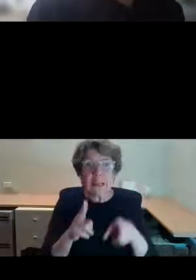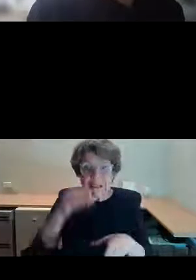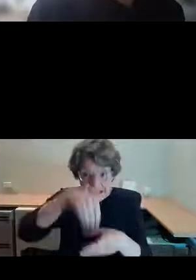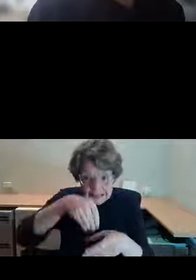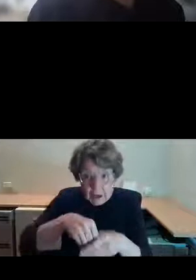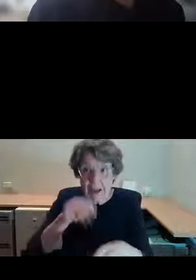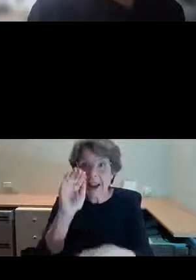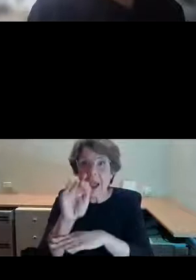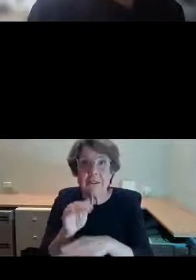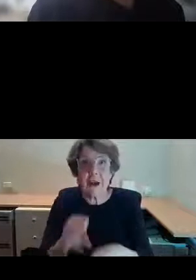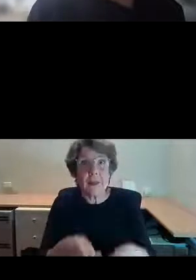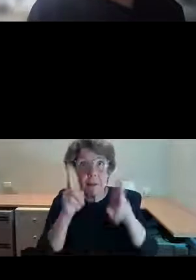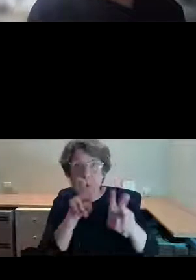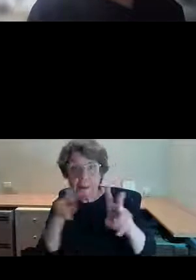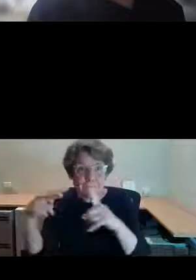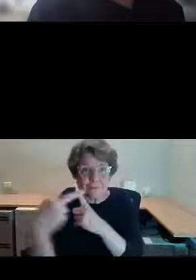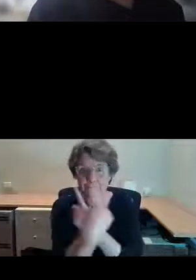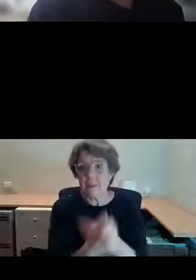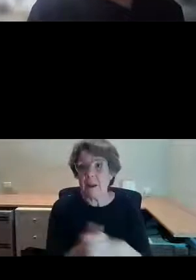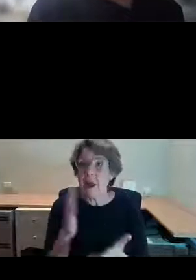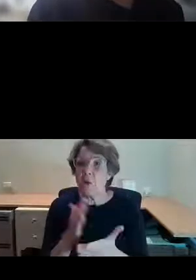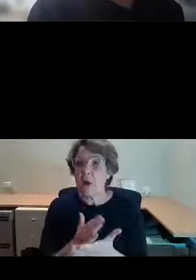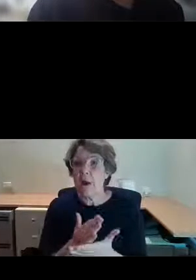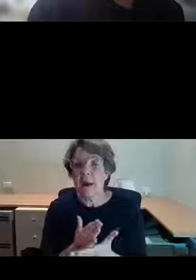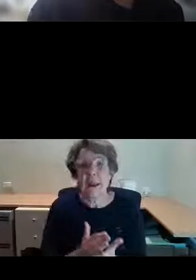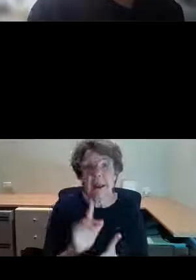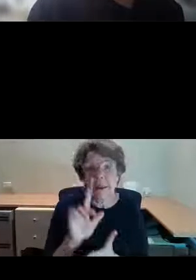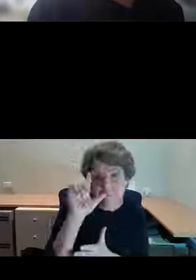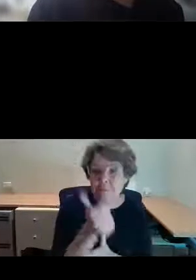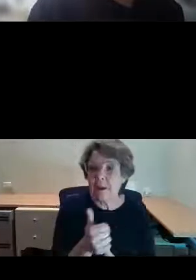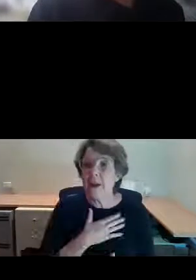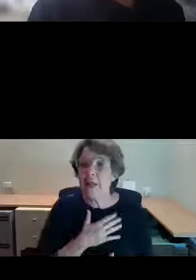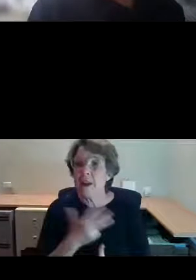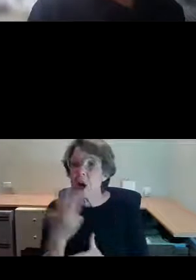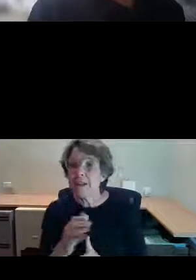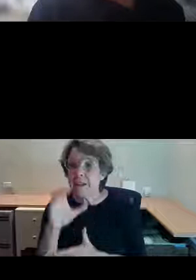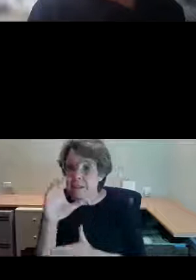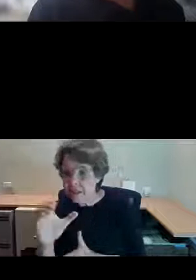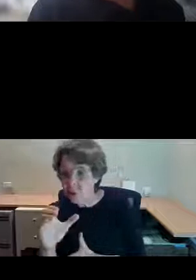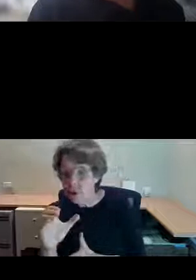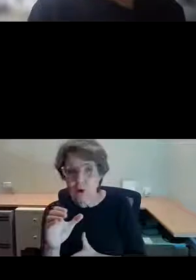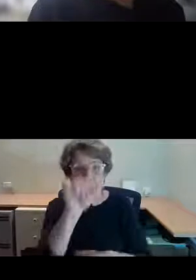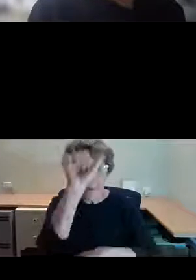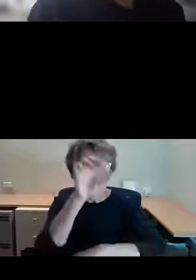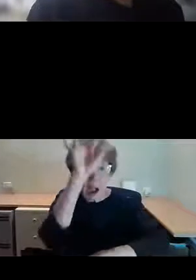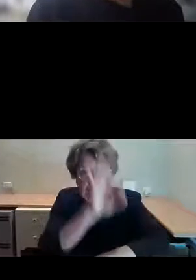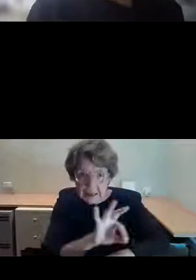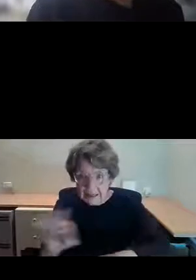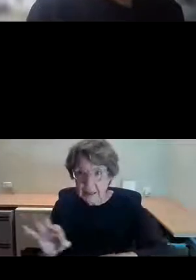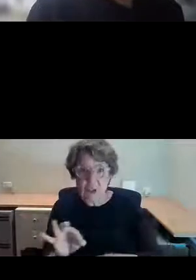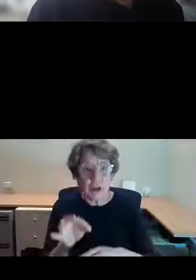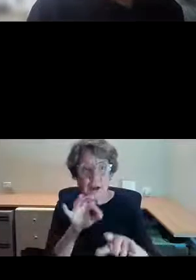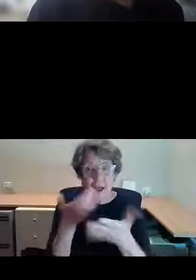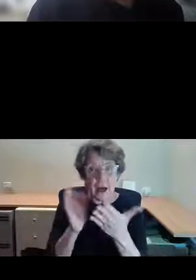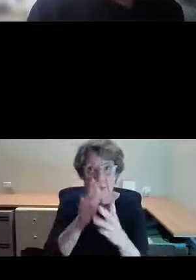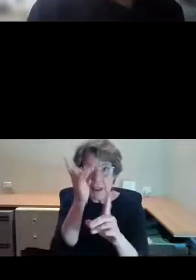And I'm fascinated by the 19th century architecture of them and the ornament that decorates them and the